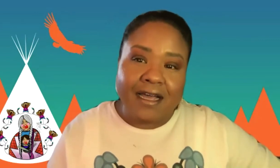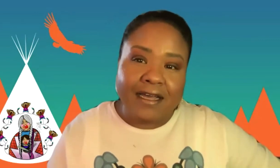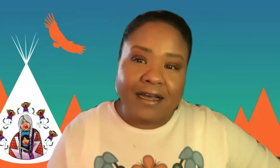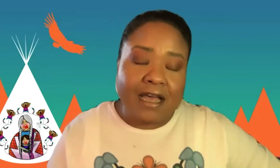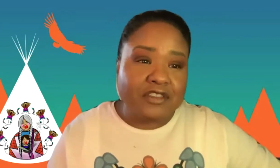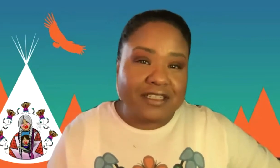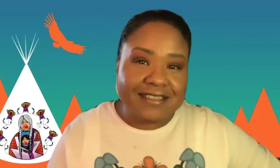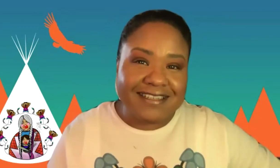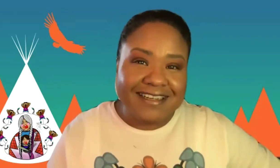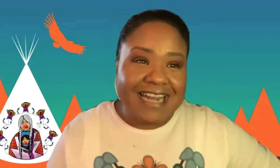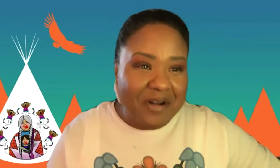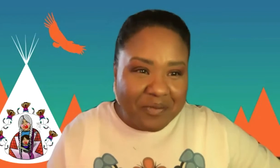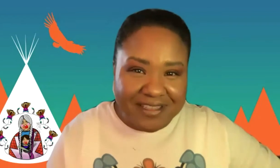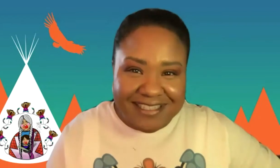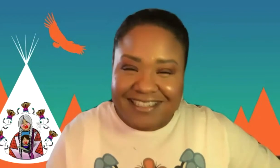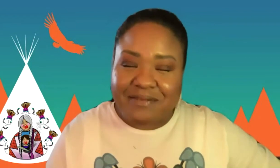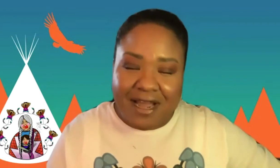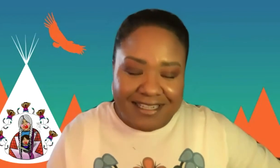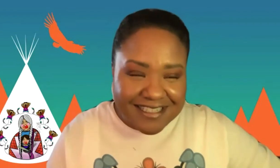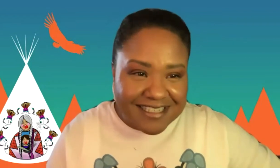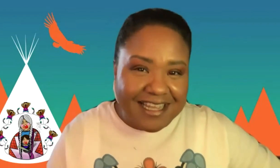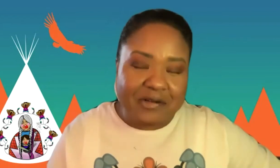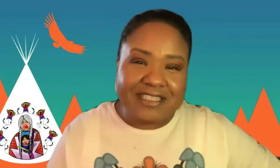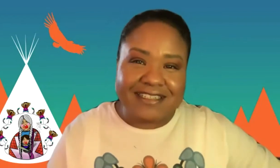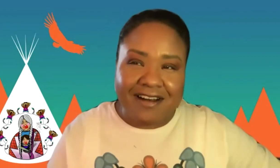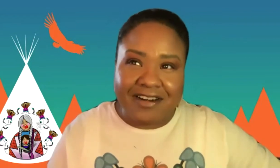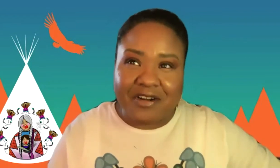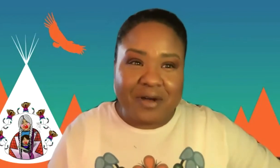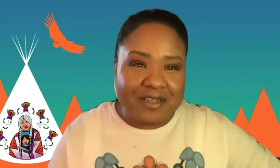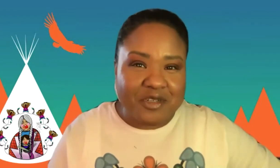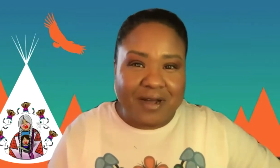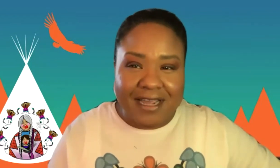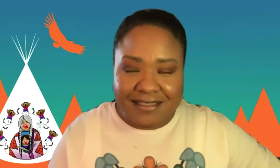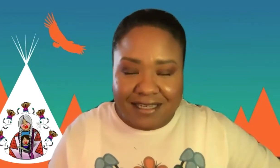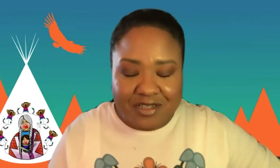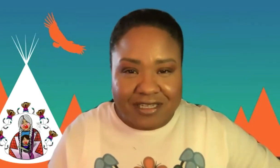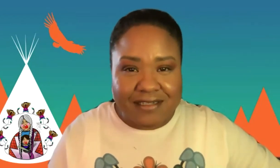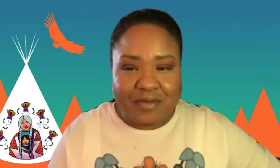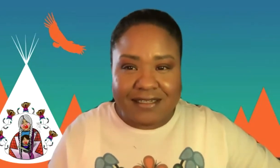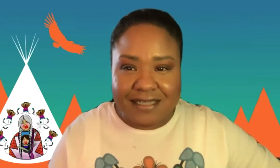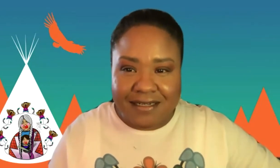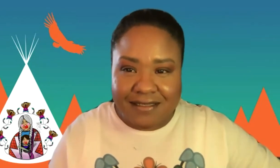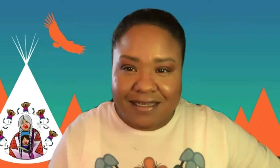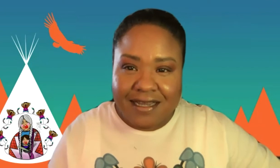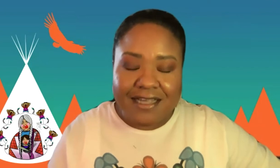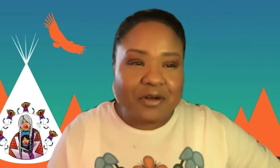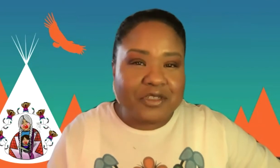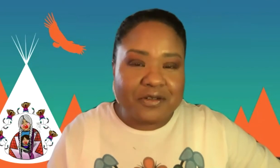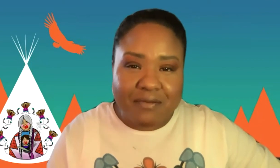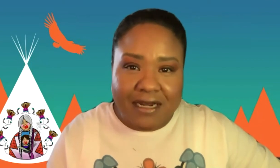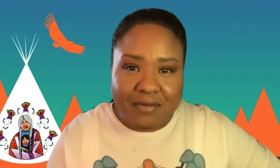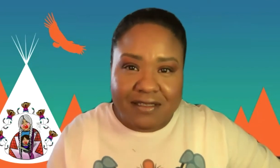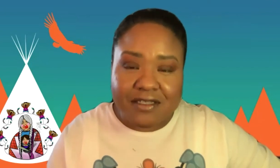I have just now opened the session in my Indigenous language as an honor and homage to my ancestors and to my descendants. I